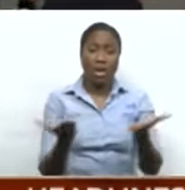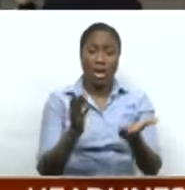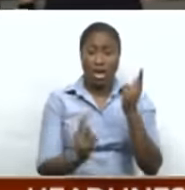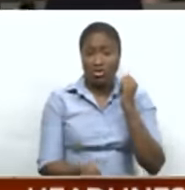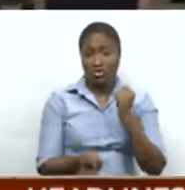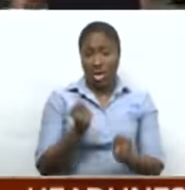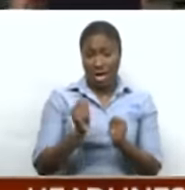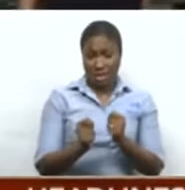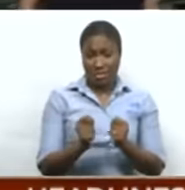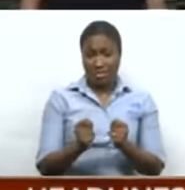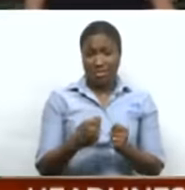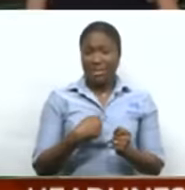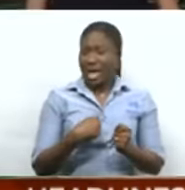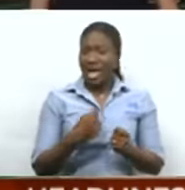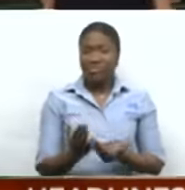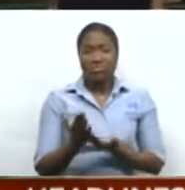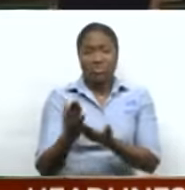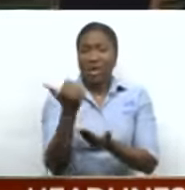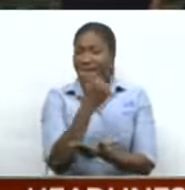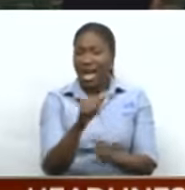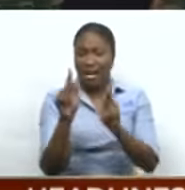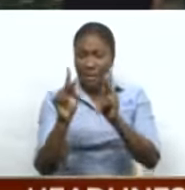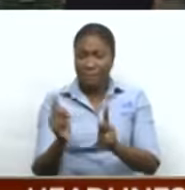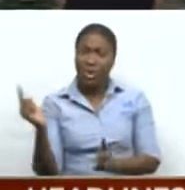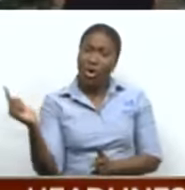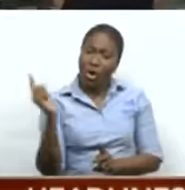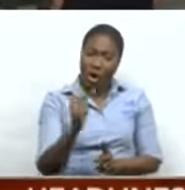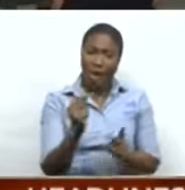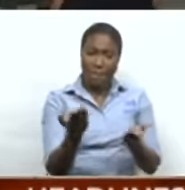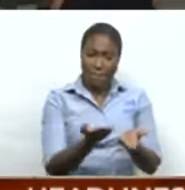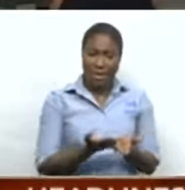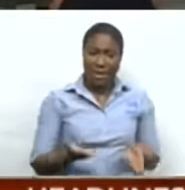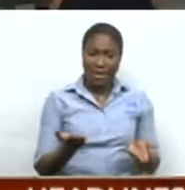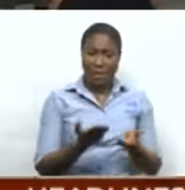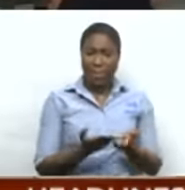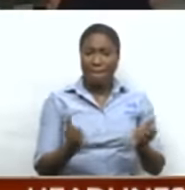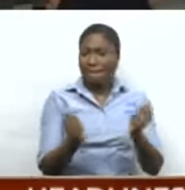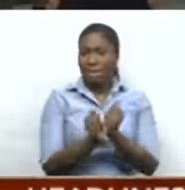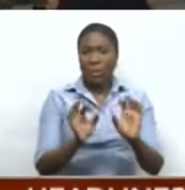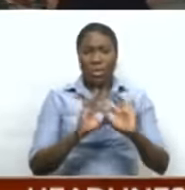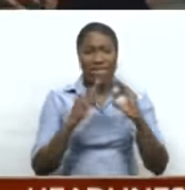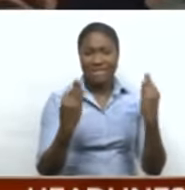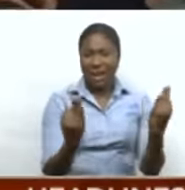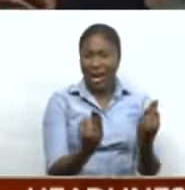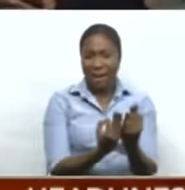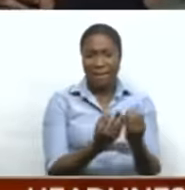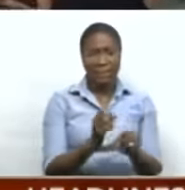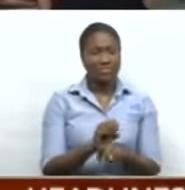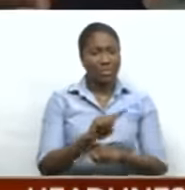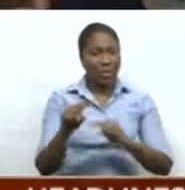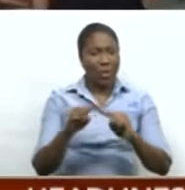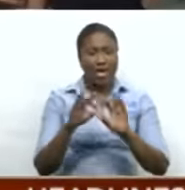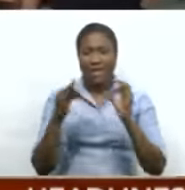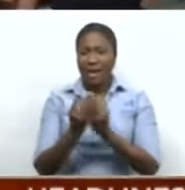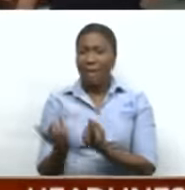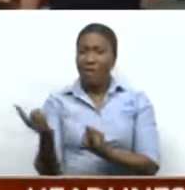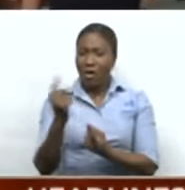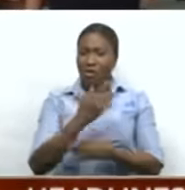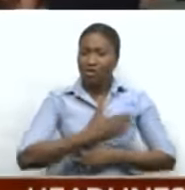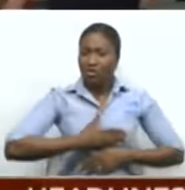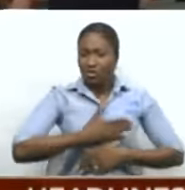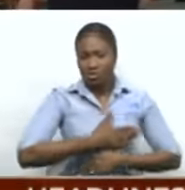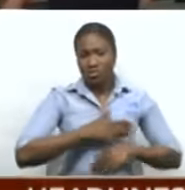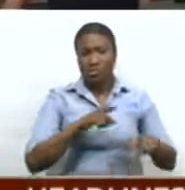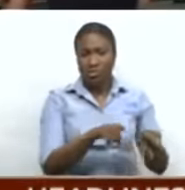I will, you know, recommend anybody to come here, especially with families. When families come here, can enjoy themselves. But